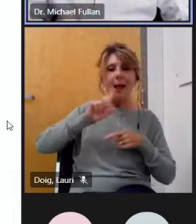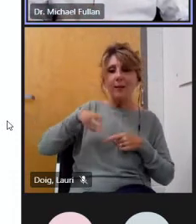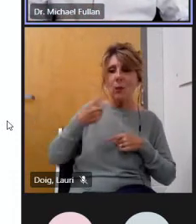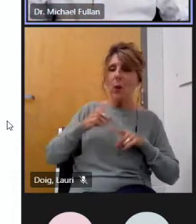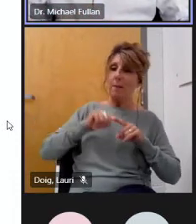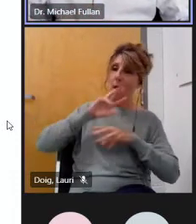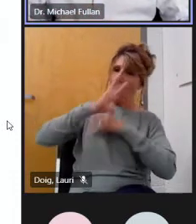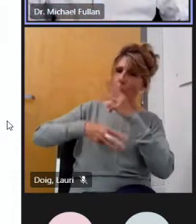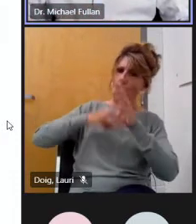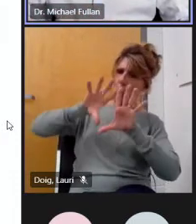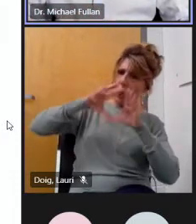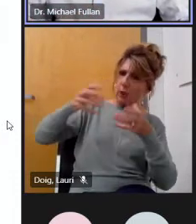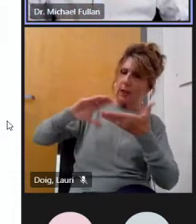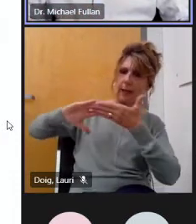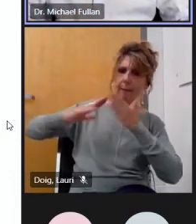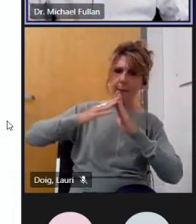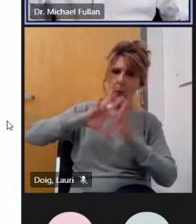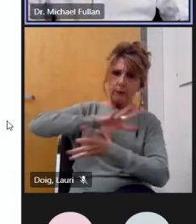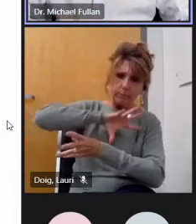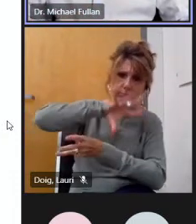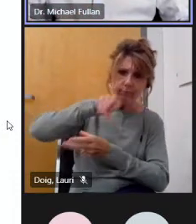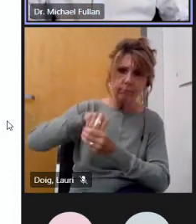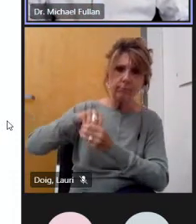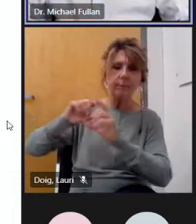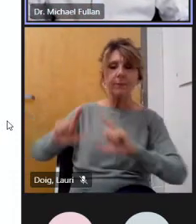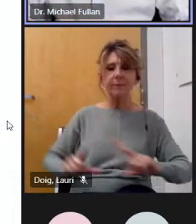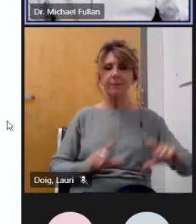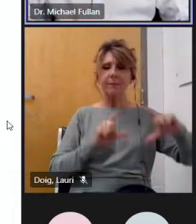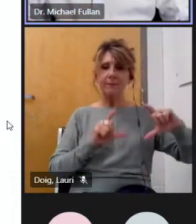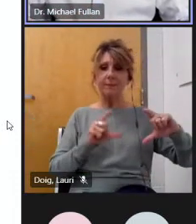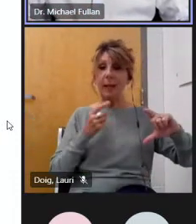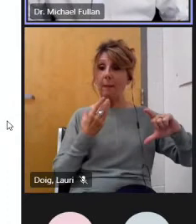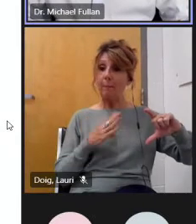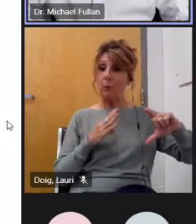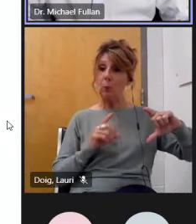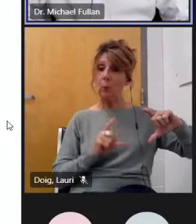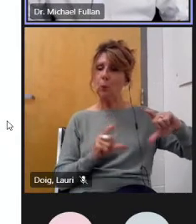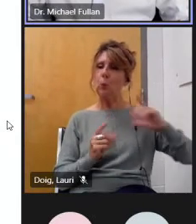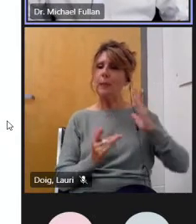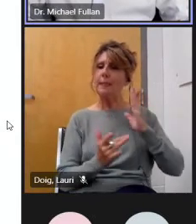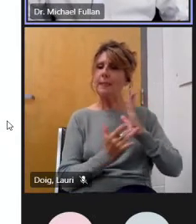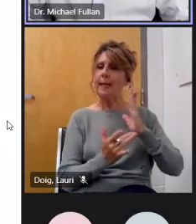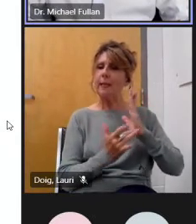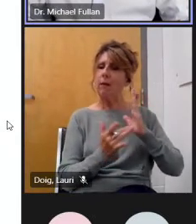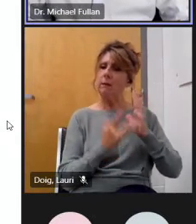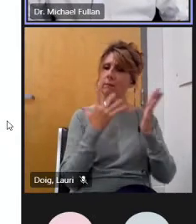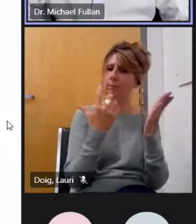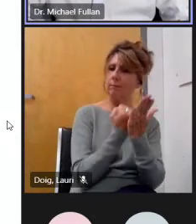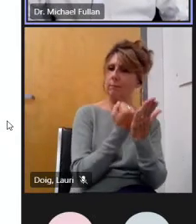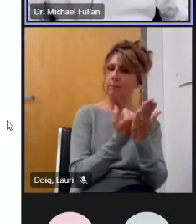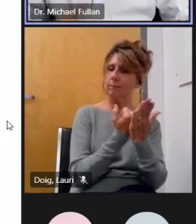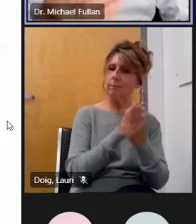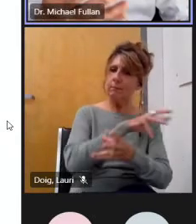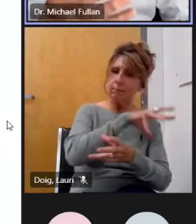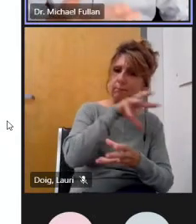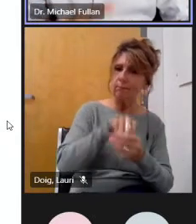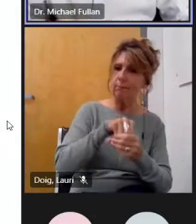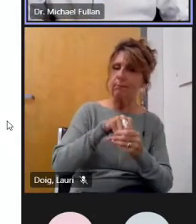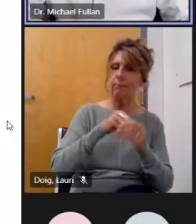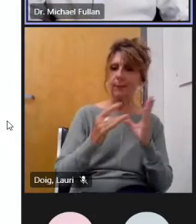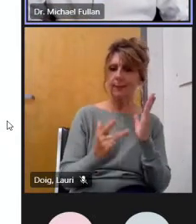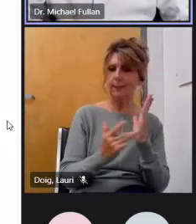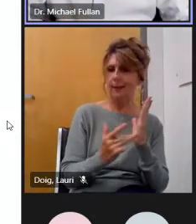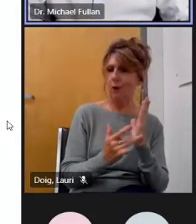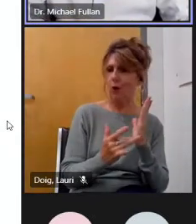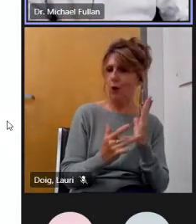community and leveraging digital is figuring out in the best role for technology uh that uh that uh we think